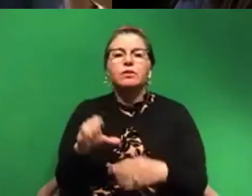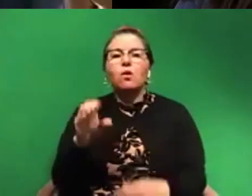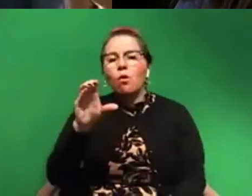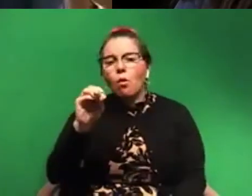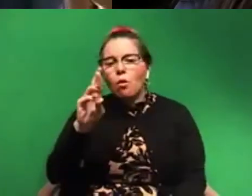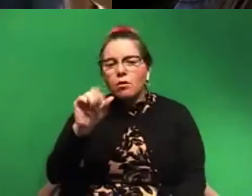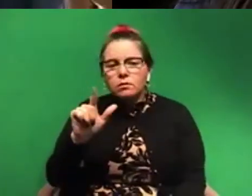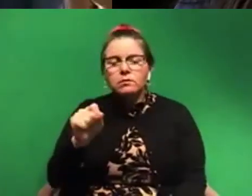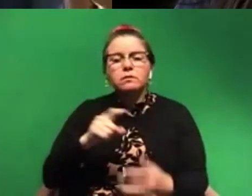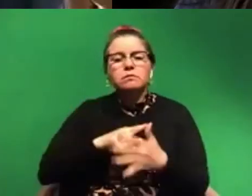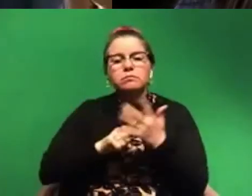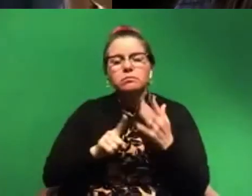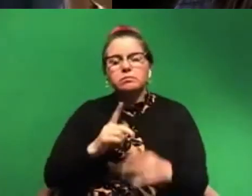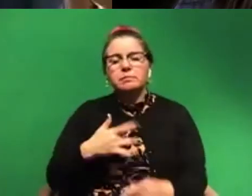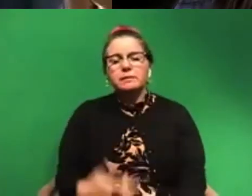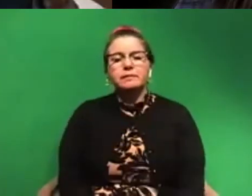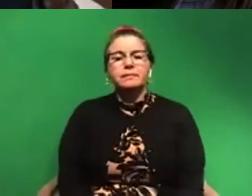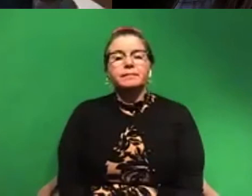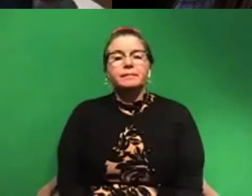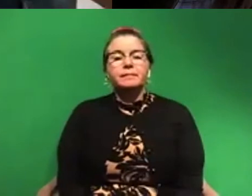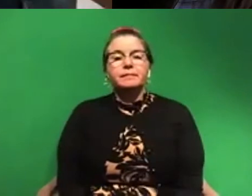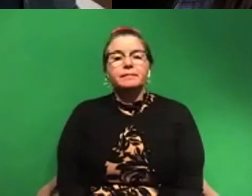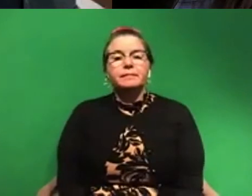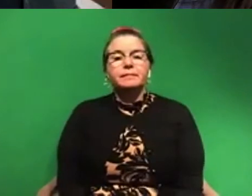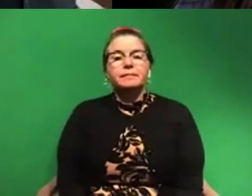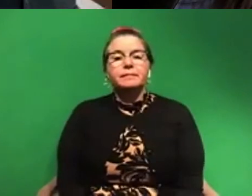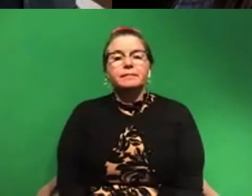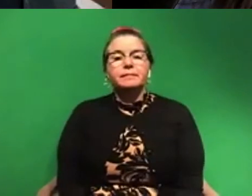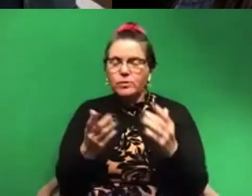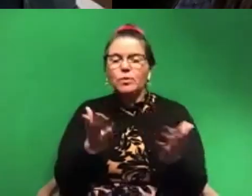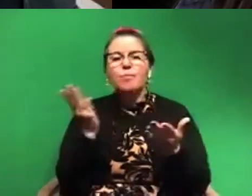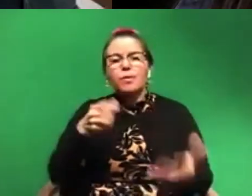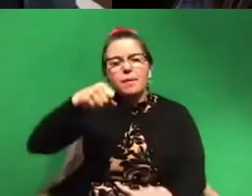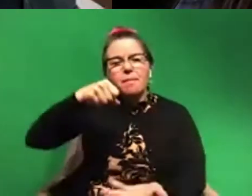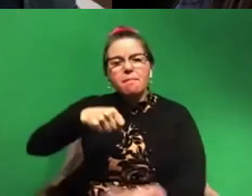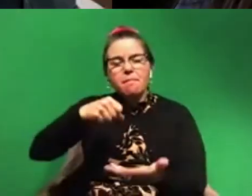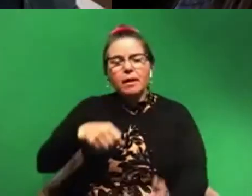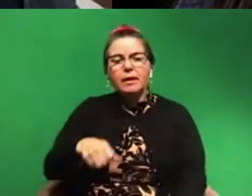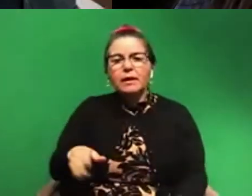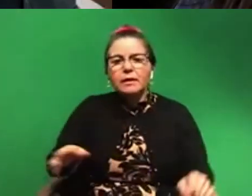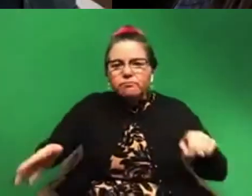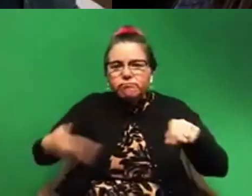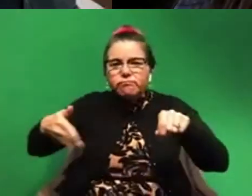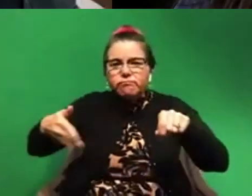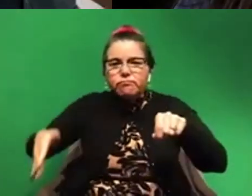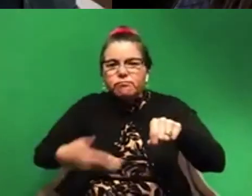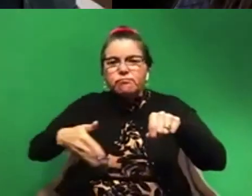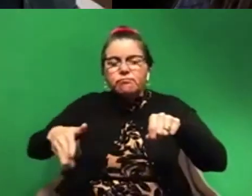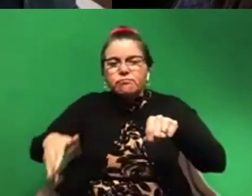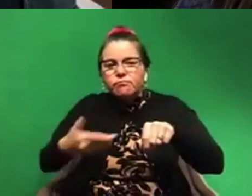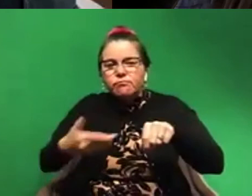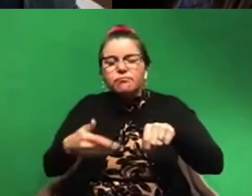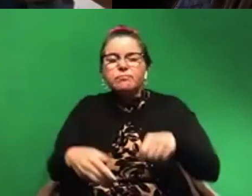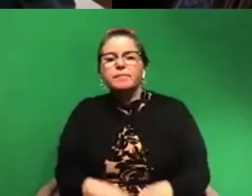do as divers to pick up small things and we'll take buckets for things like that and just sweep the rubble or sweep the algae into the bucket